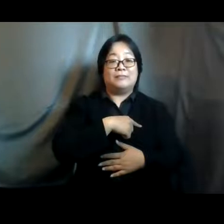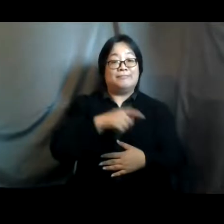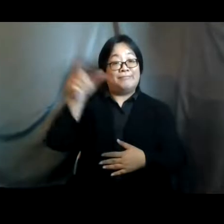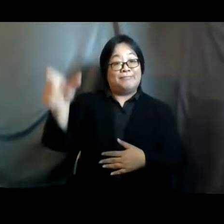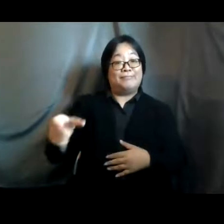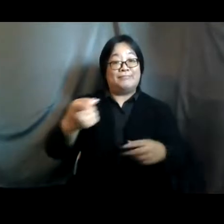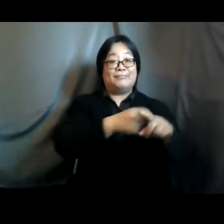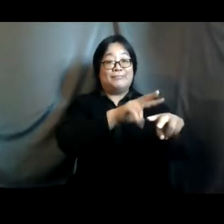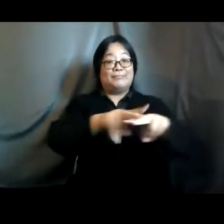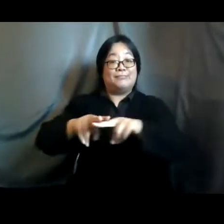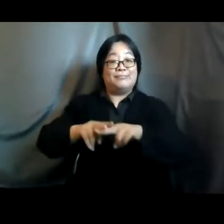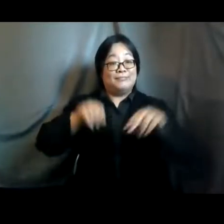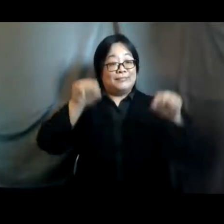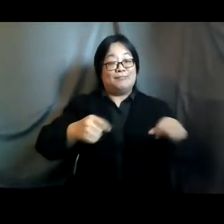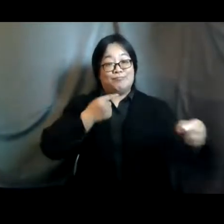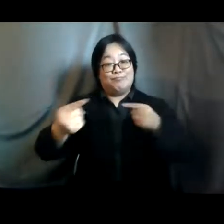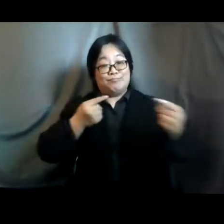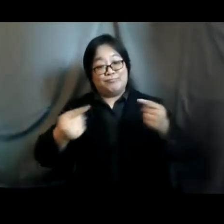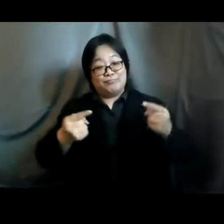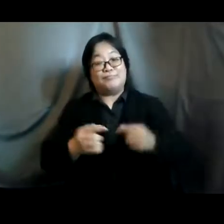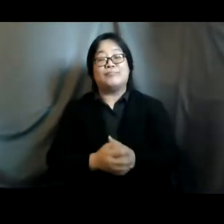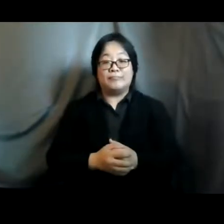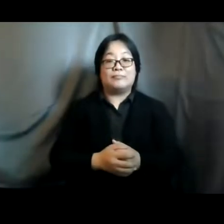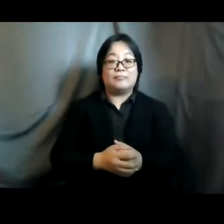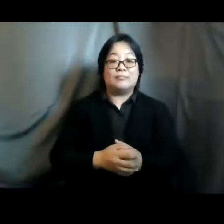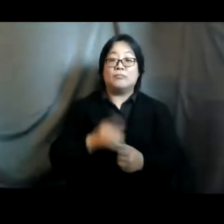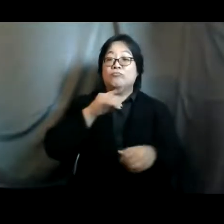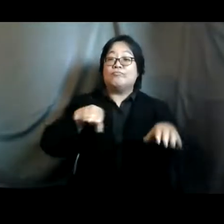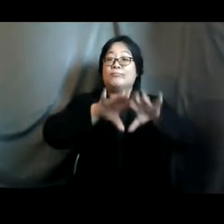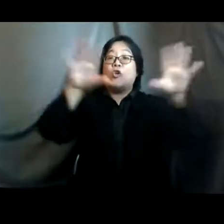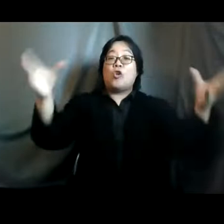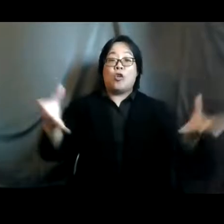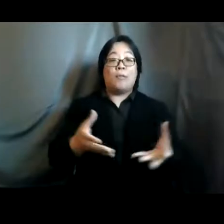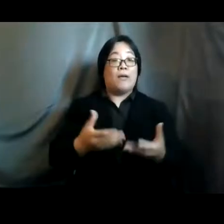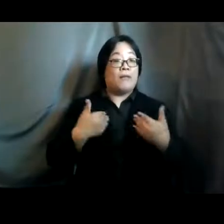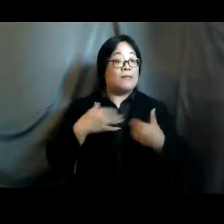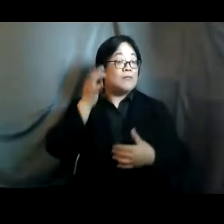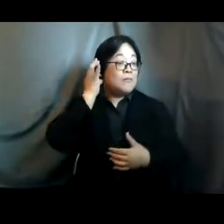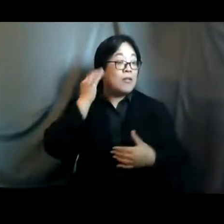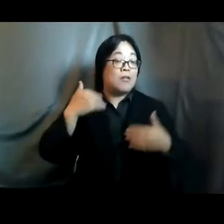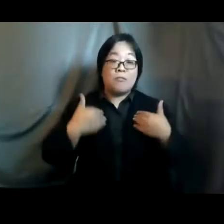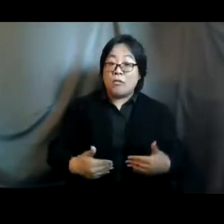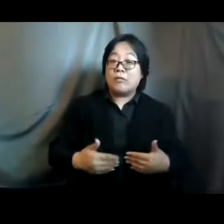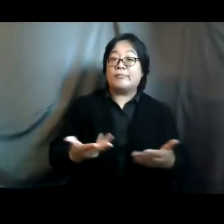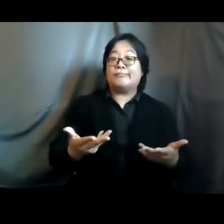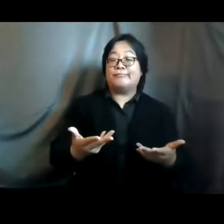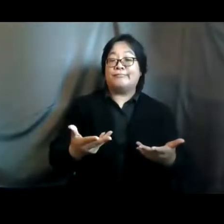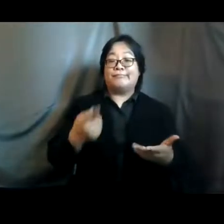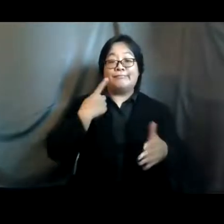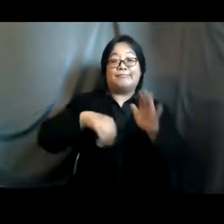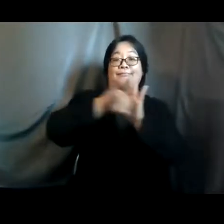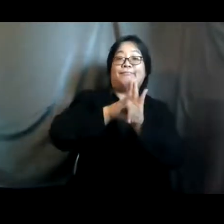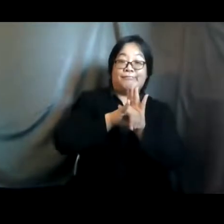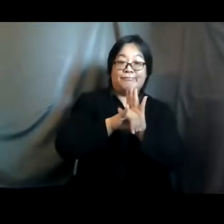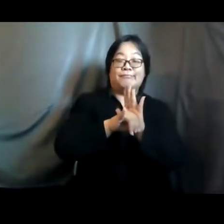because uh and not only that that even in the global south it is the bodies of women and girls and those who take the identity of women and girls